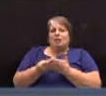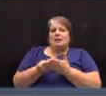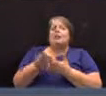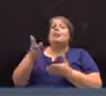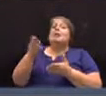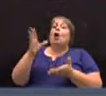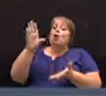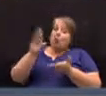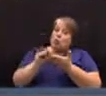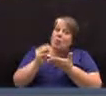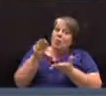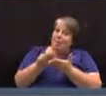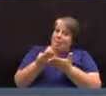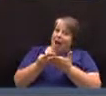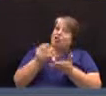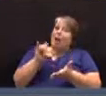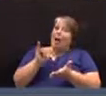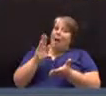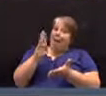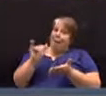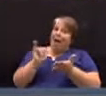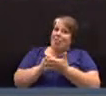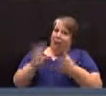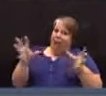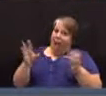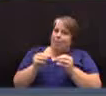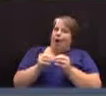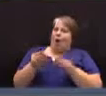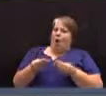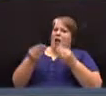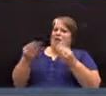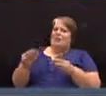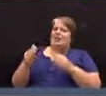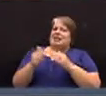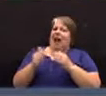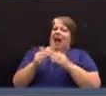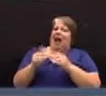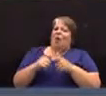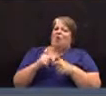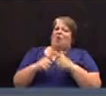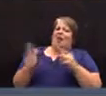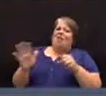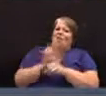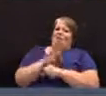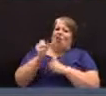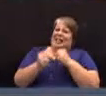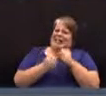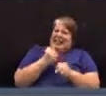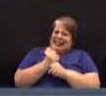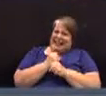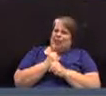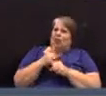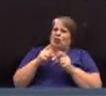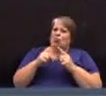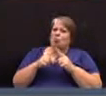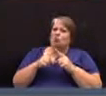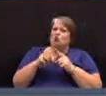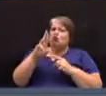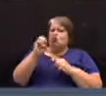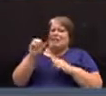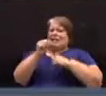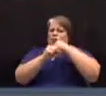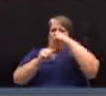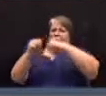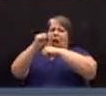this year by that amount gives the town then a full year to restructure